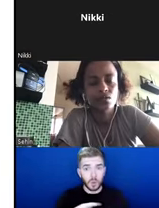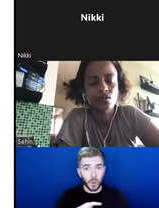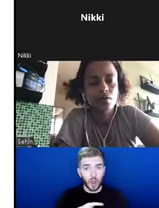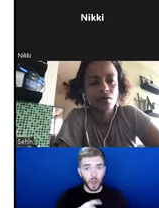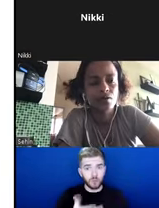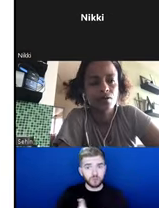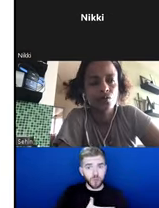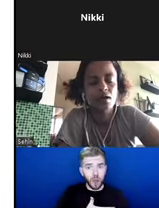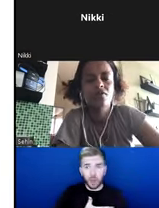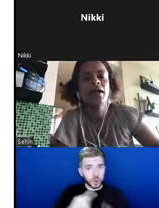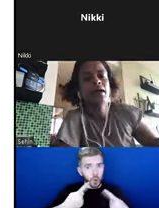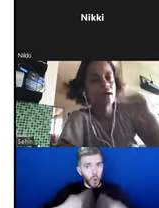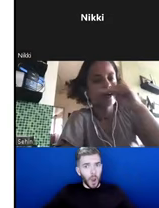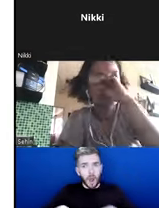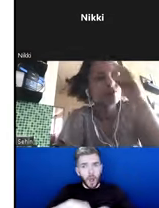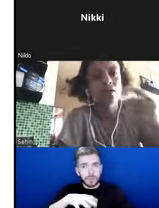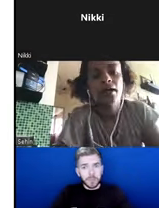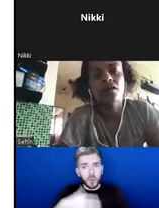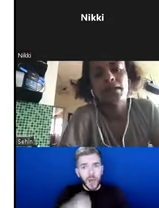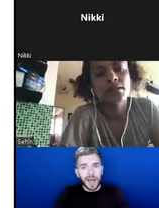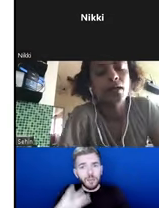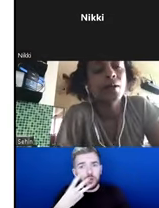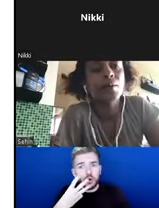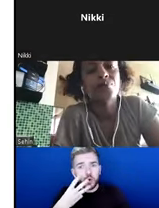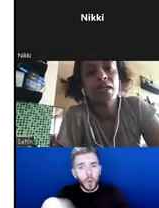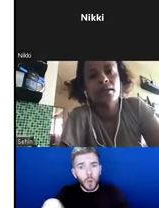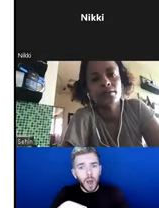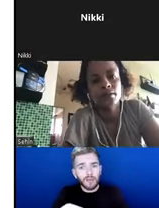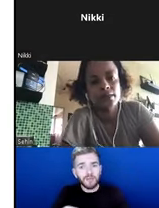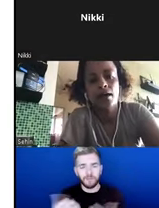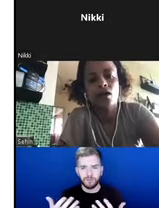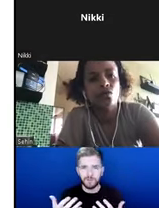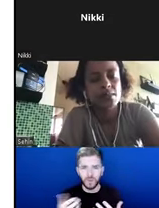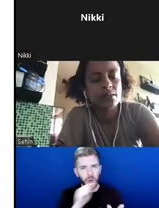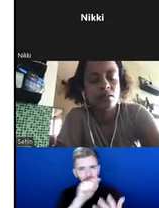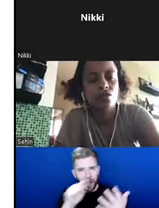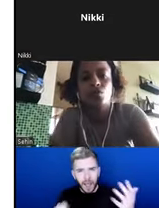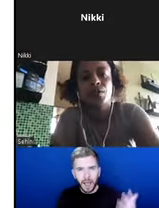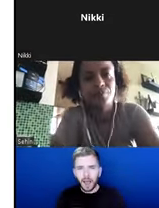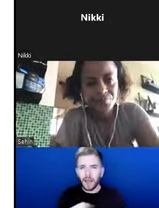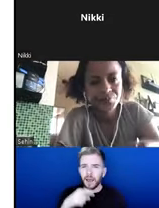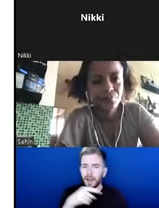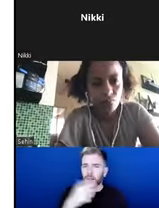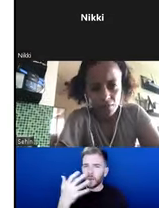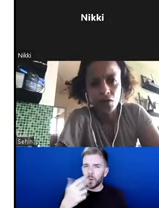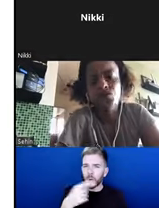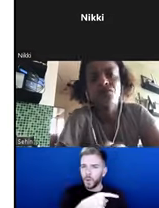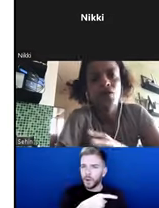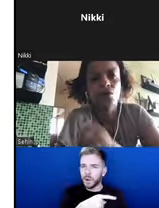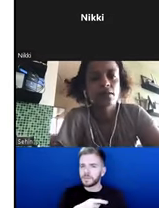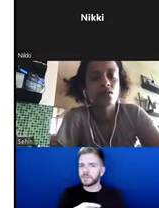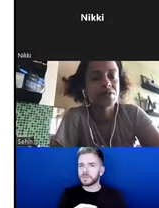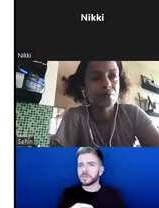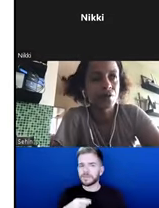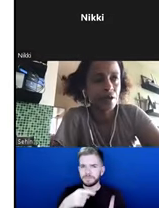husband to have a third wife. So that kind of things. And Zara Yaqob is an Ethiopian philosopher